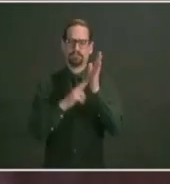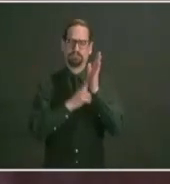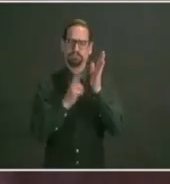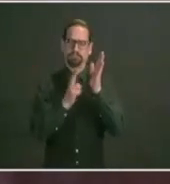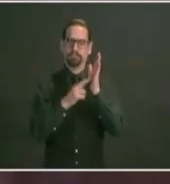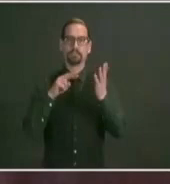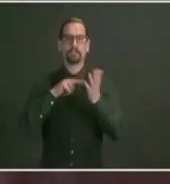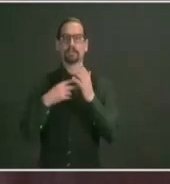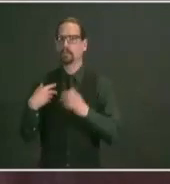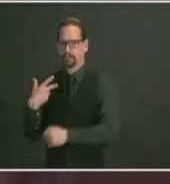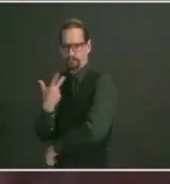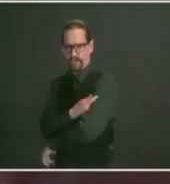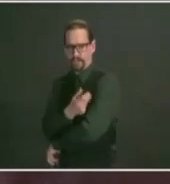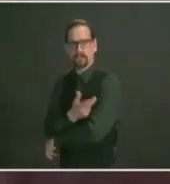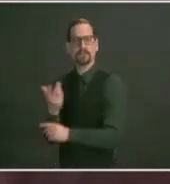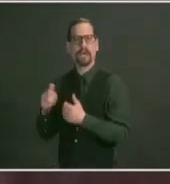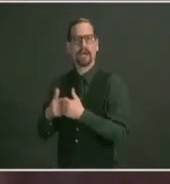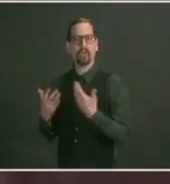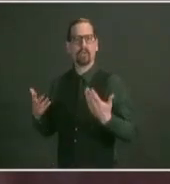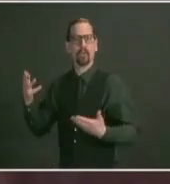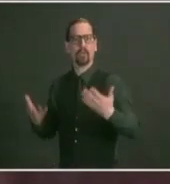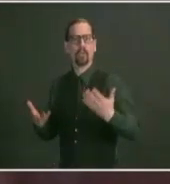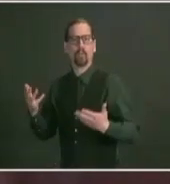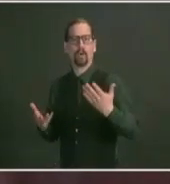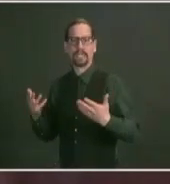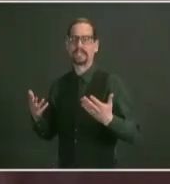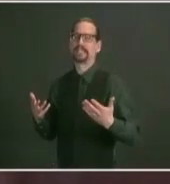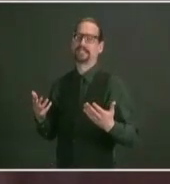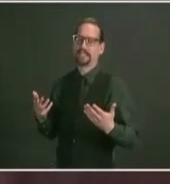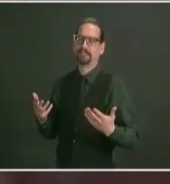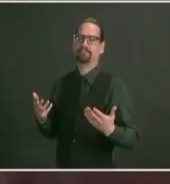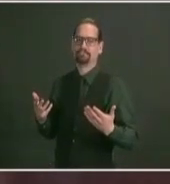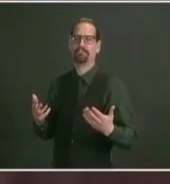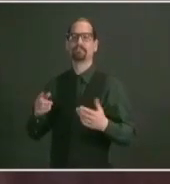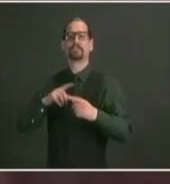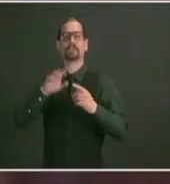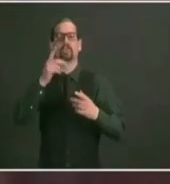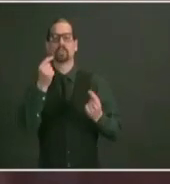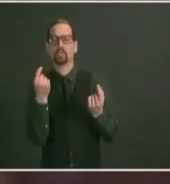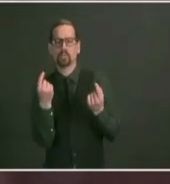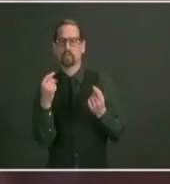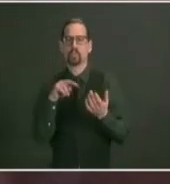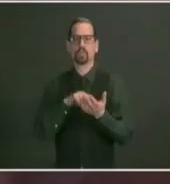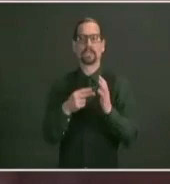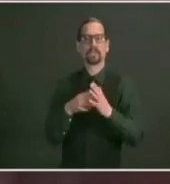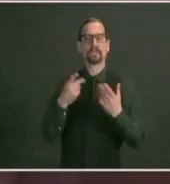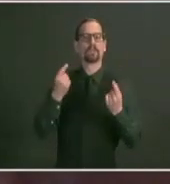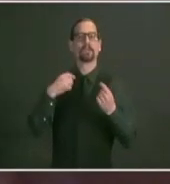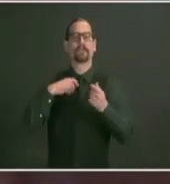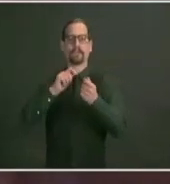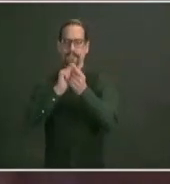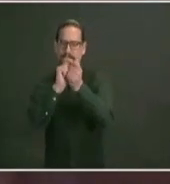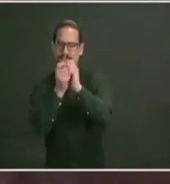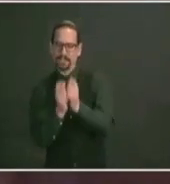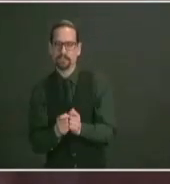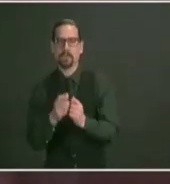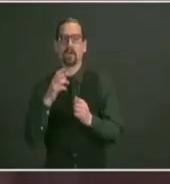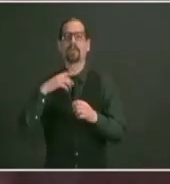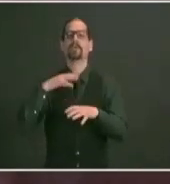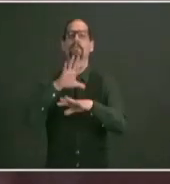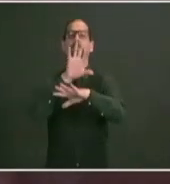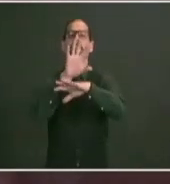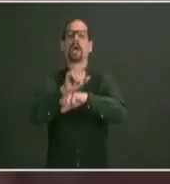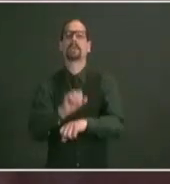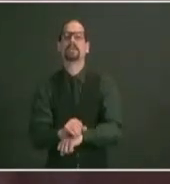continuing to improve our scheduling experience with more information to follow in the coming weeks but the good news is that as dr